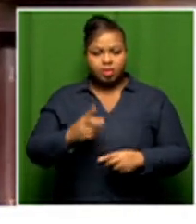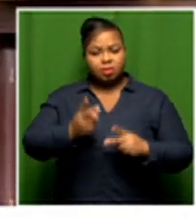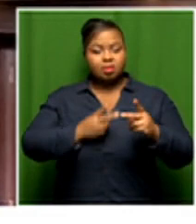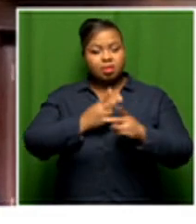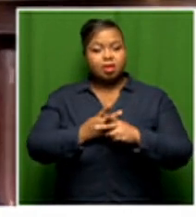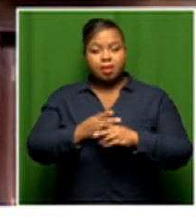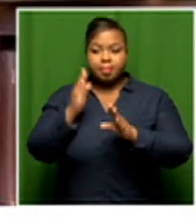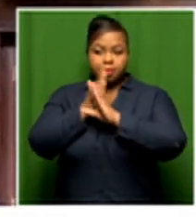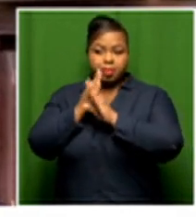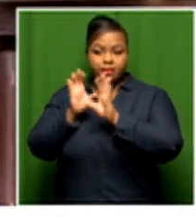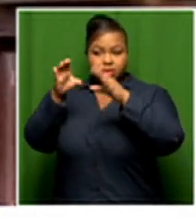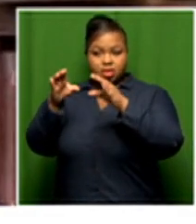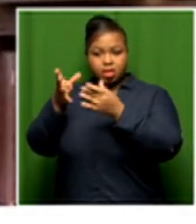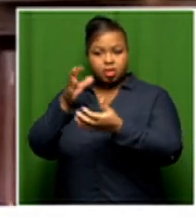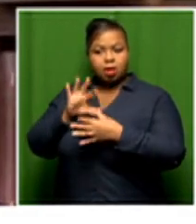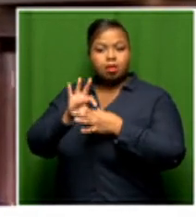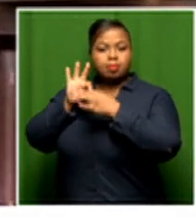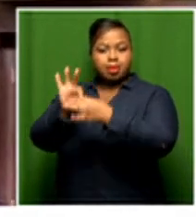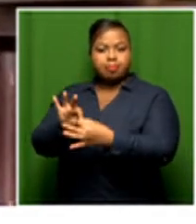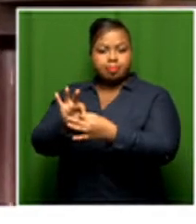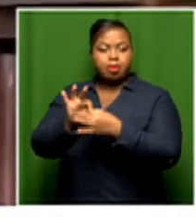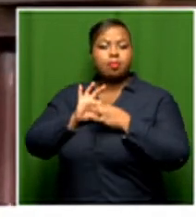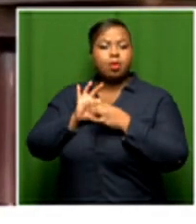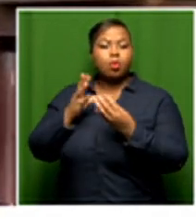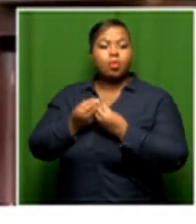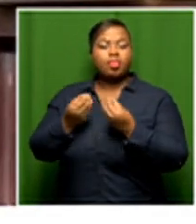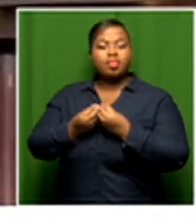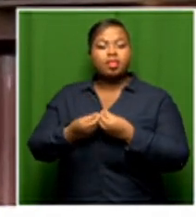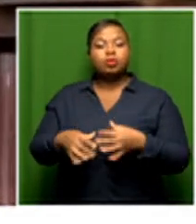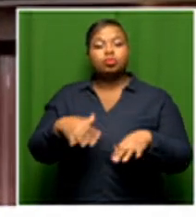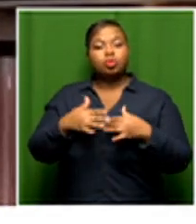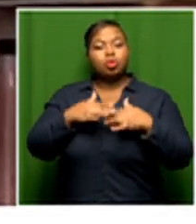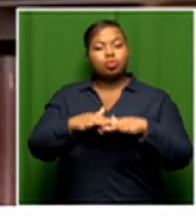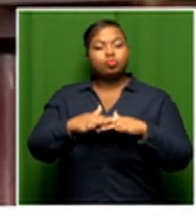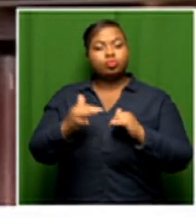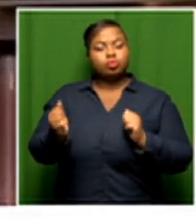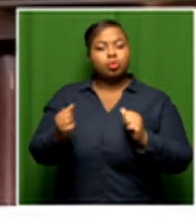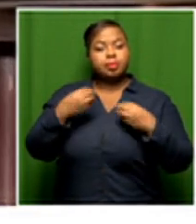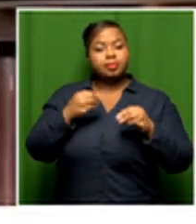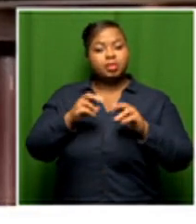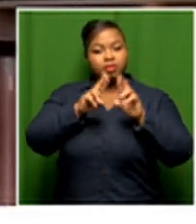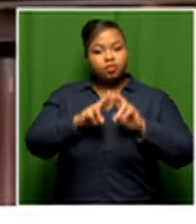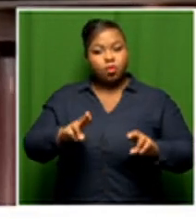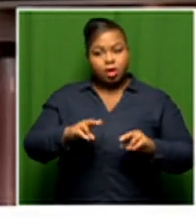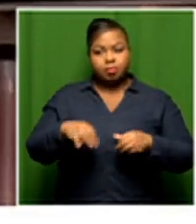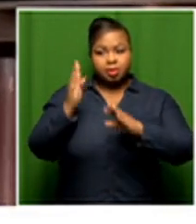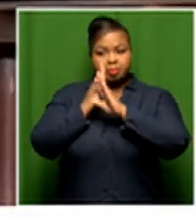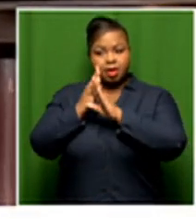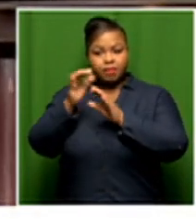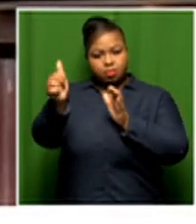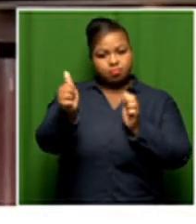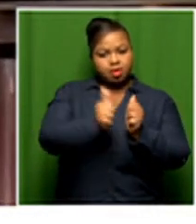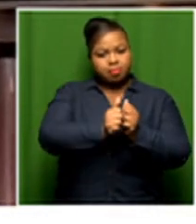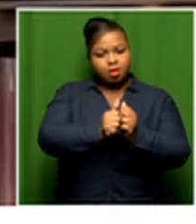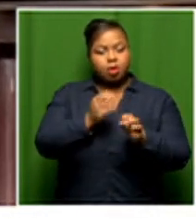engaged the private sector through our webinar and other business forums that they should start also embarking on our call